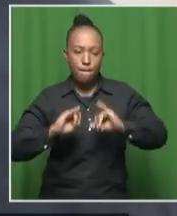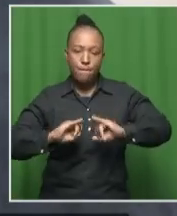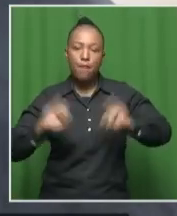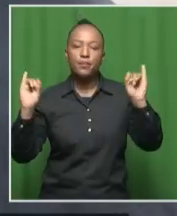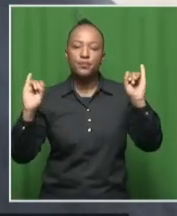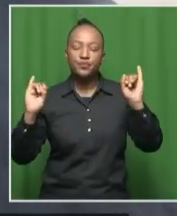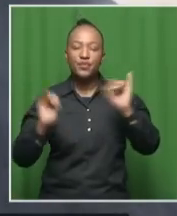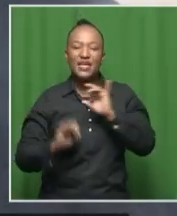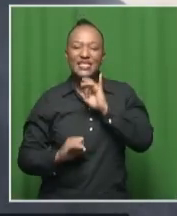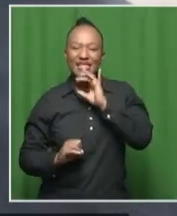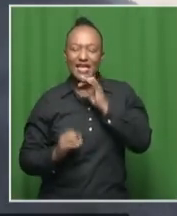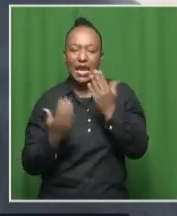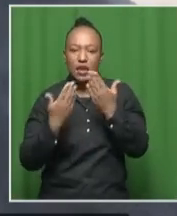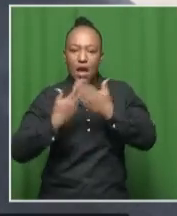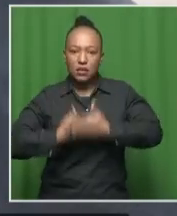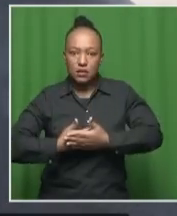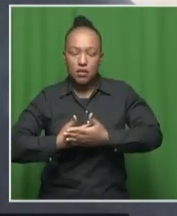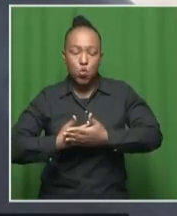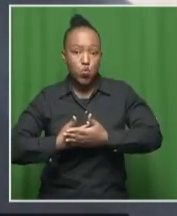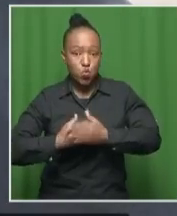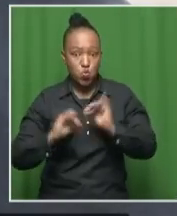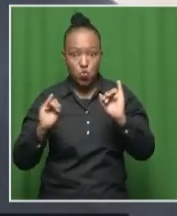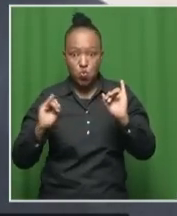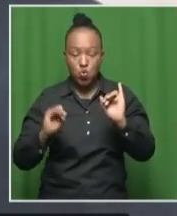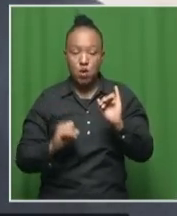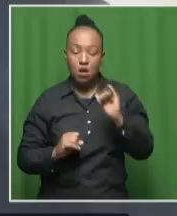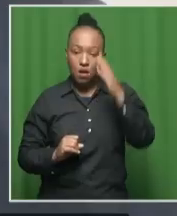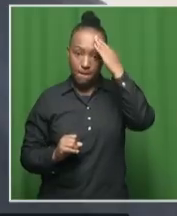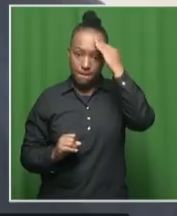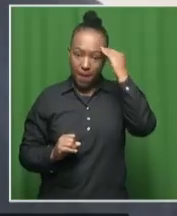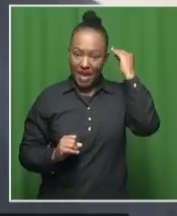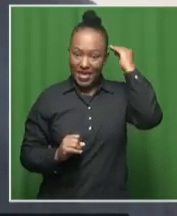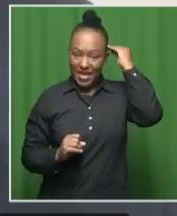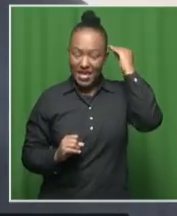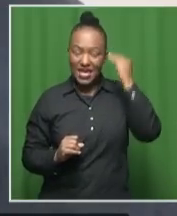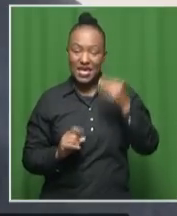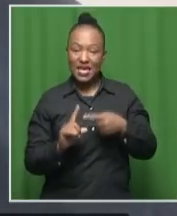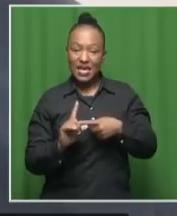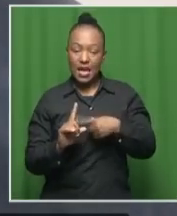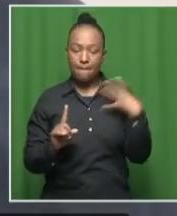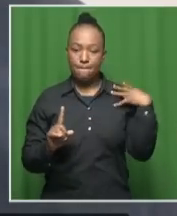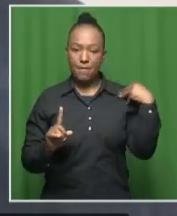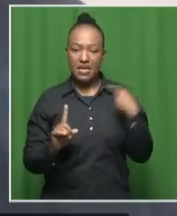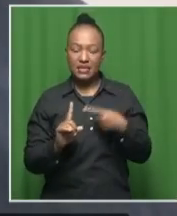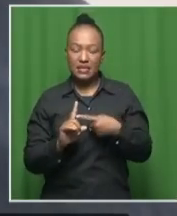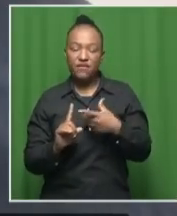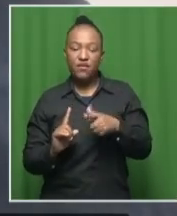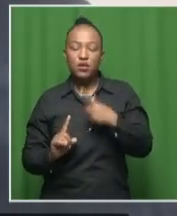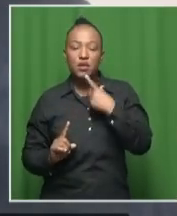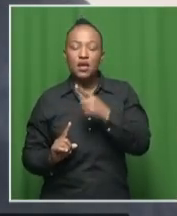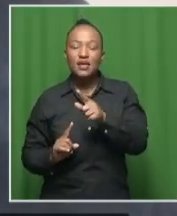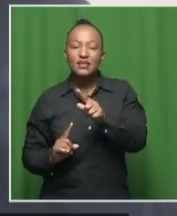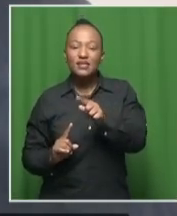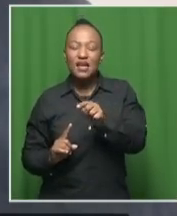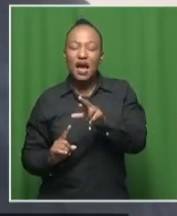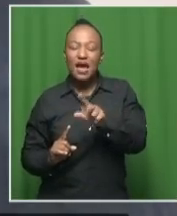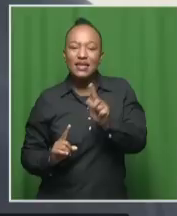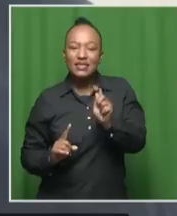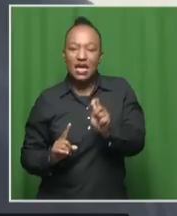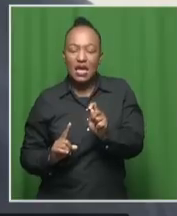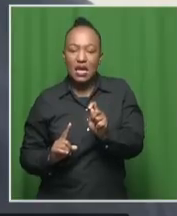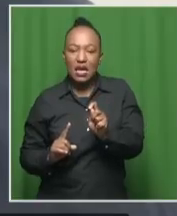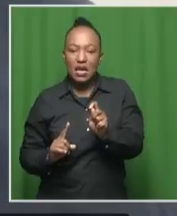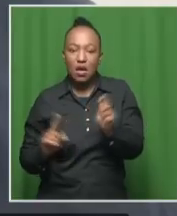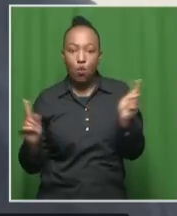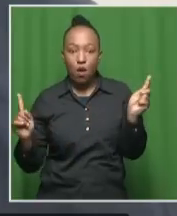Saturday night it was like that. Mr. Beckett told us he's going to send out TRTs. If he send them out he's going